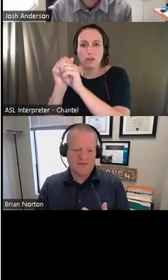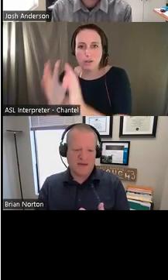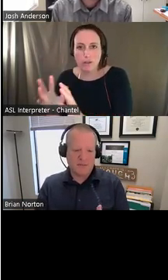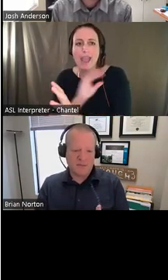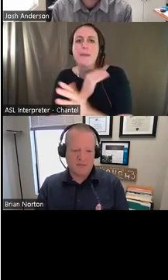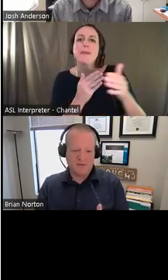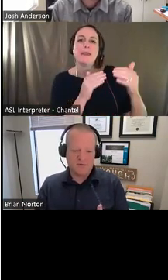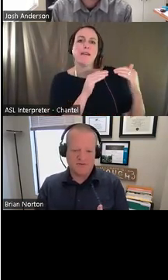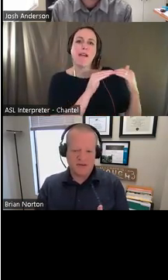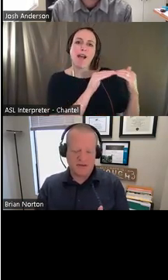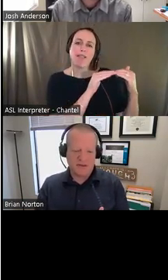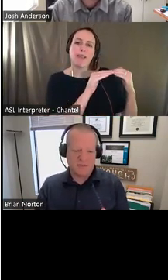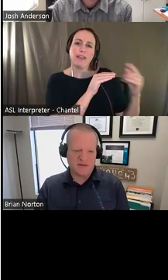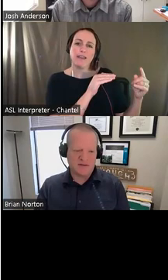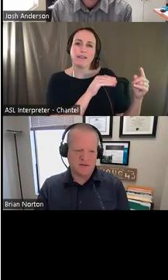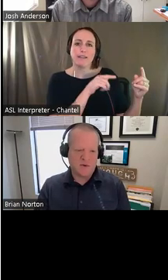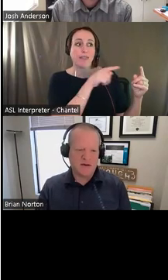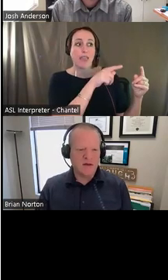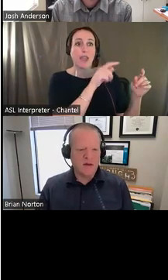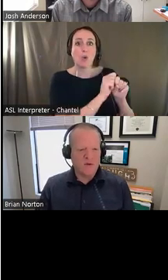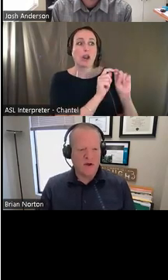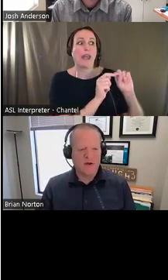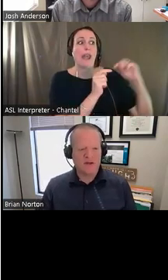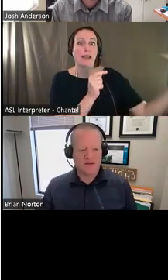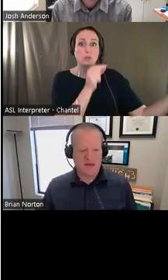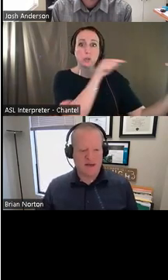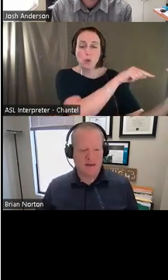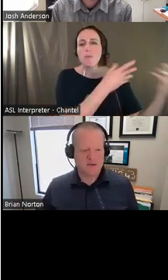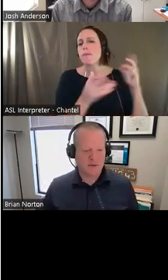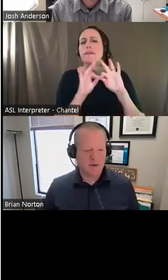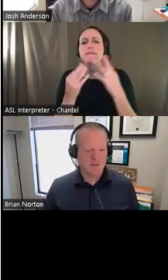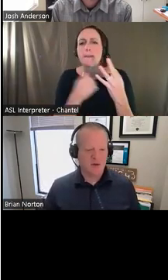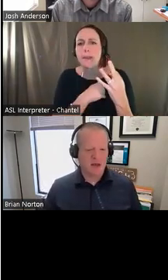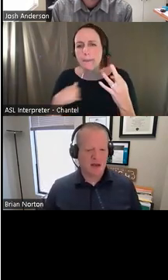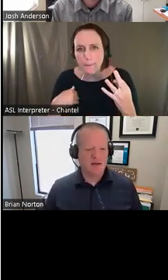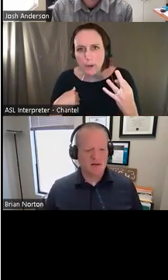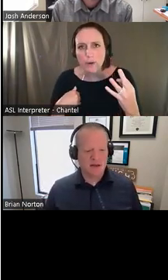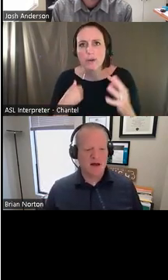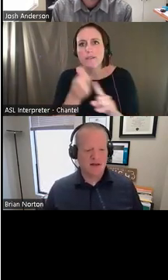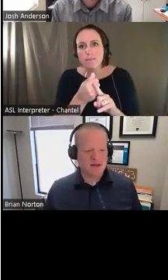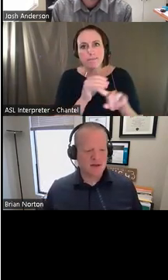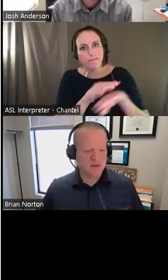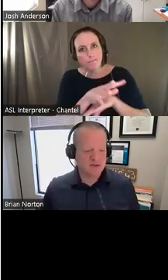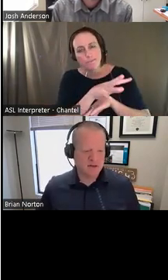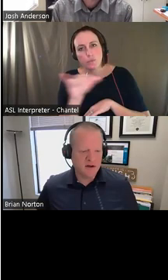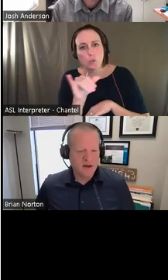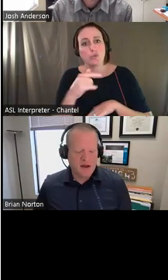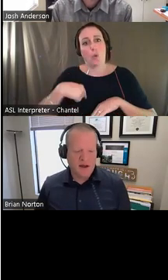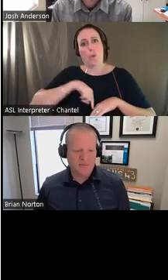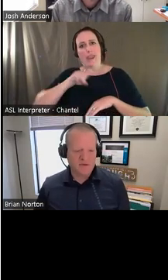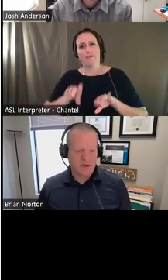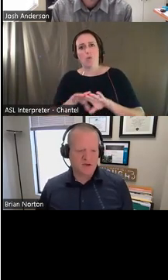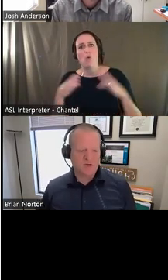It might be a family member who's invested in the process as well. We all need to take time to be able to communicate clearly and honestly with each other,